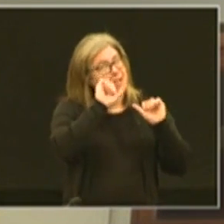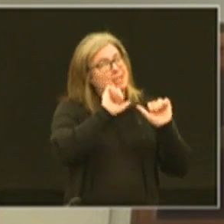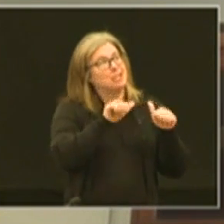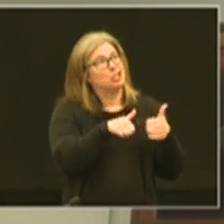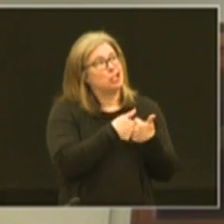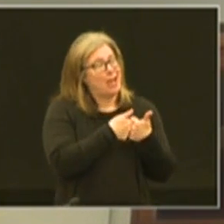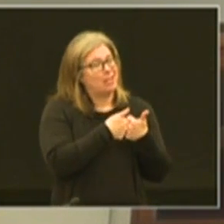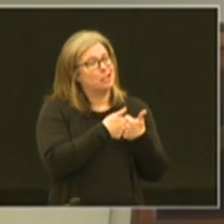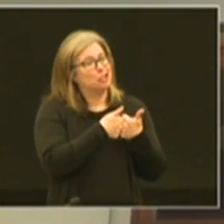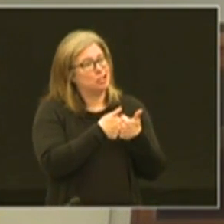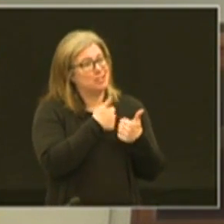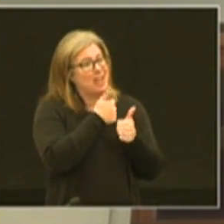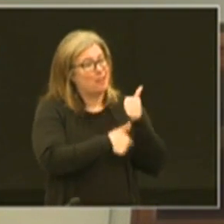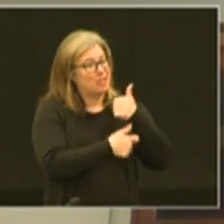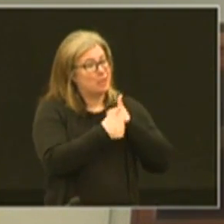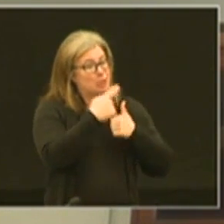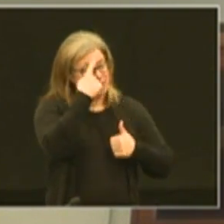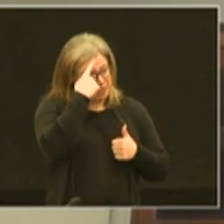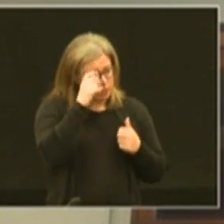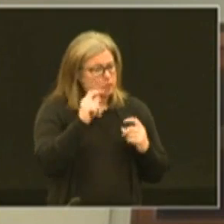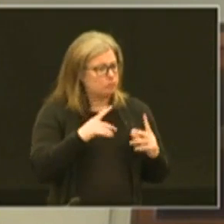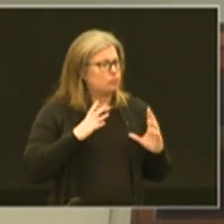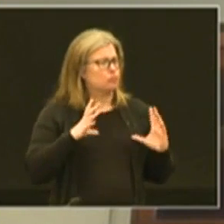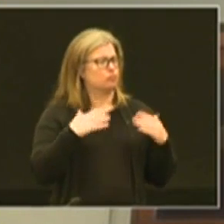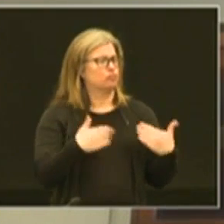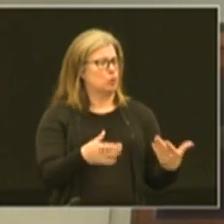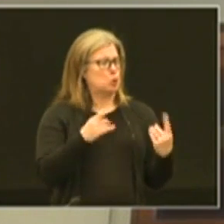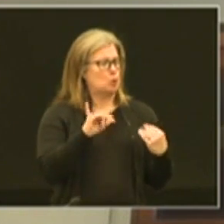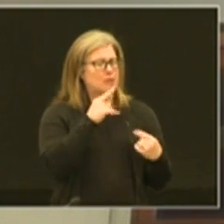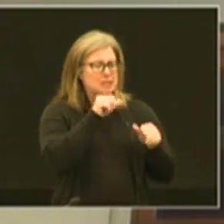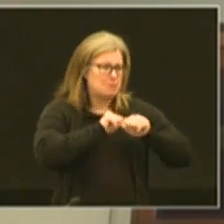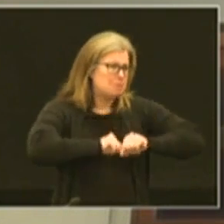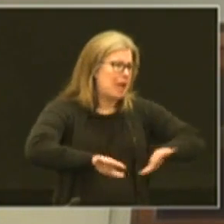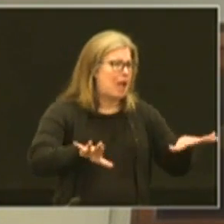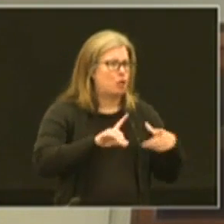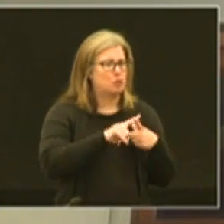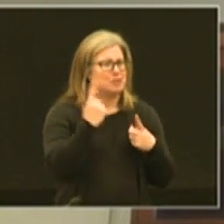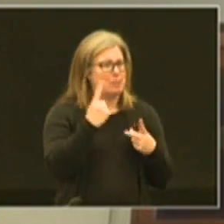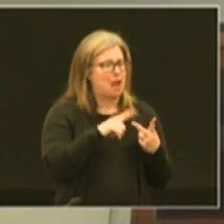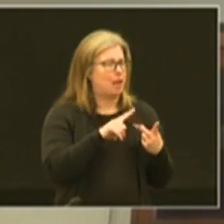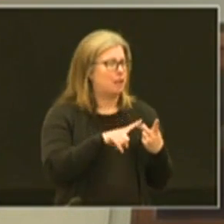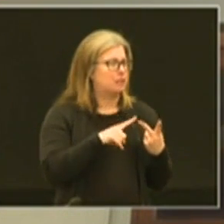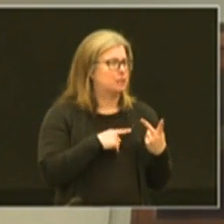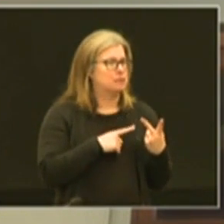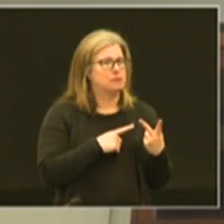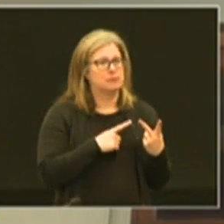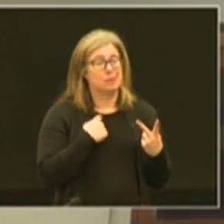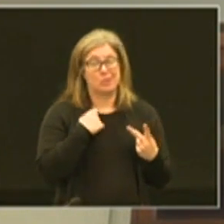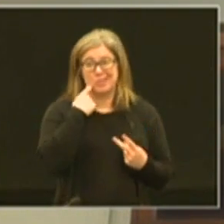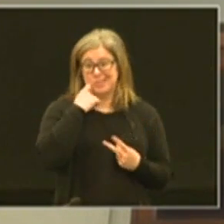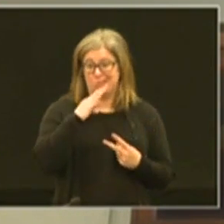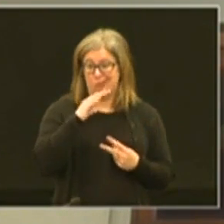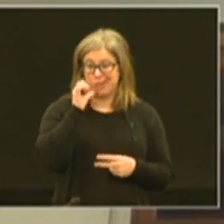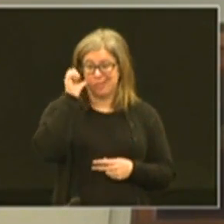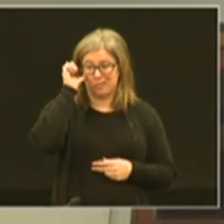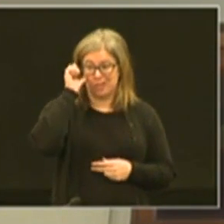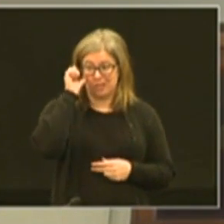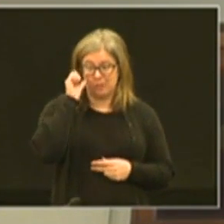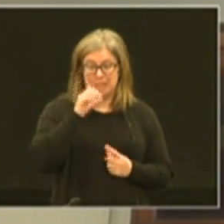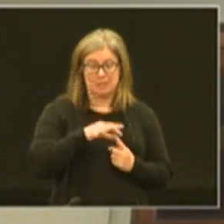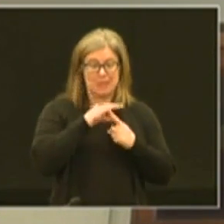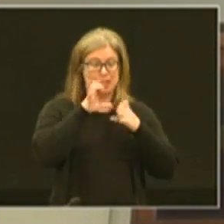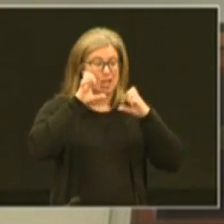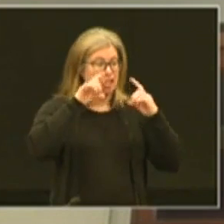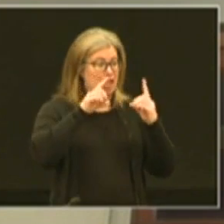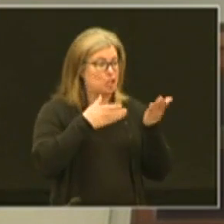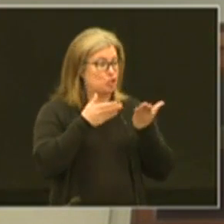challenge mayor every time we think let's do something let's mail this out to somebody let's you know we were just talking yesterday about special